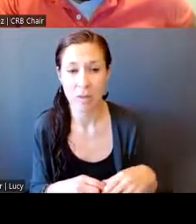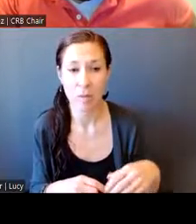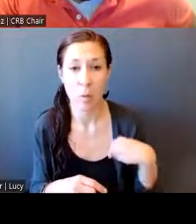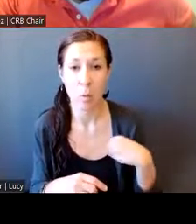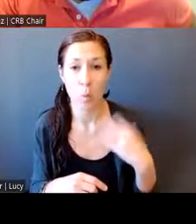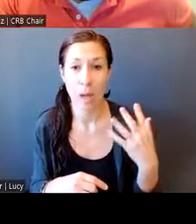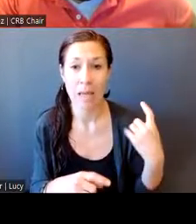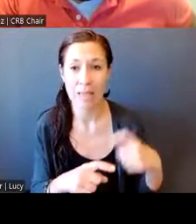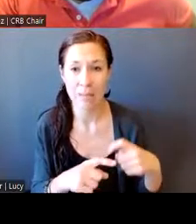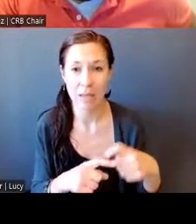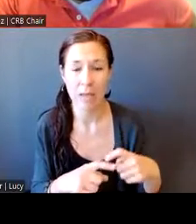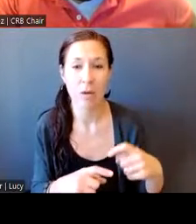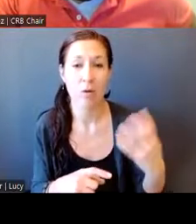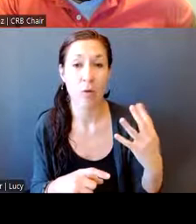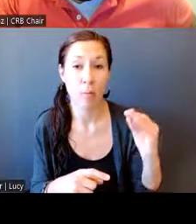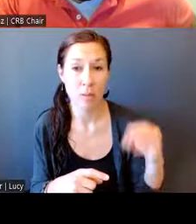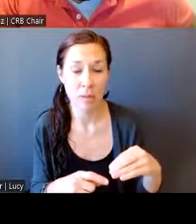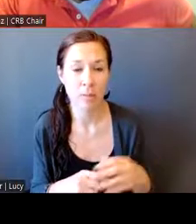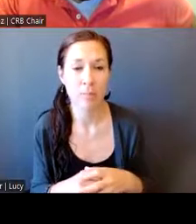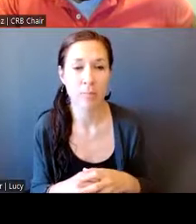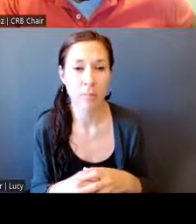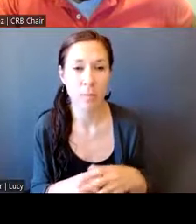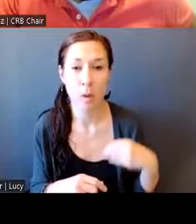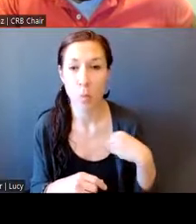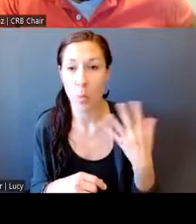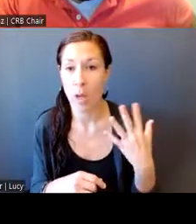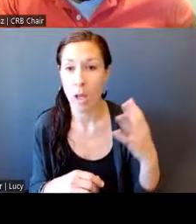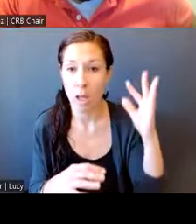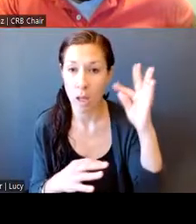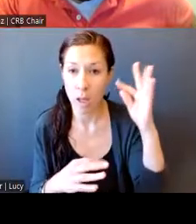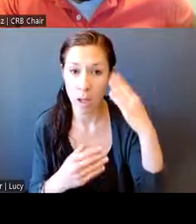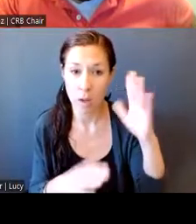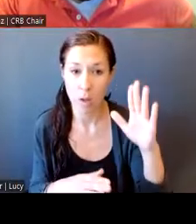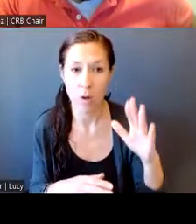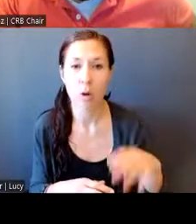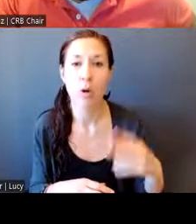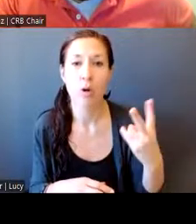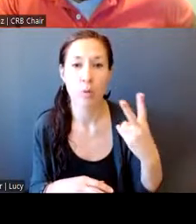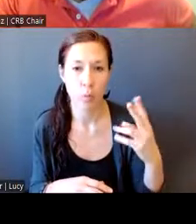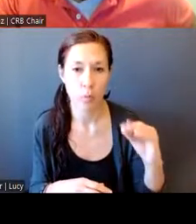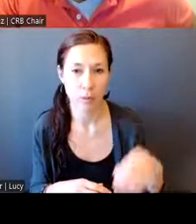Hispanic was 4%. And white, unknown ethnicity was 2%.